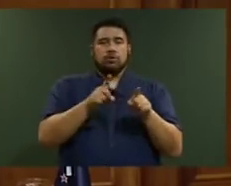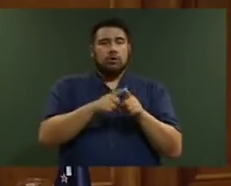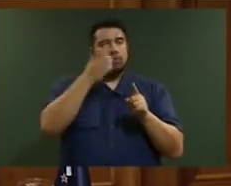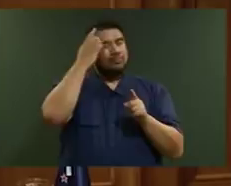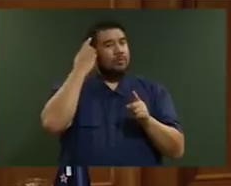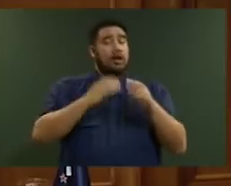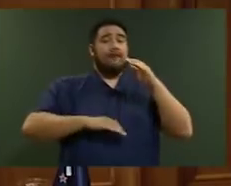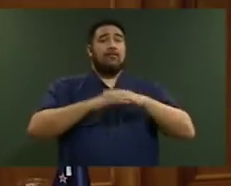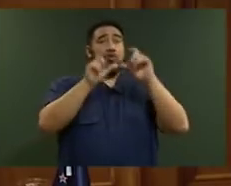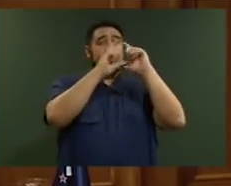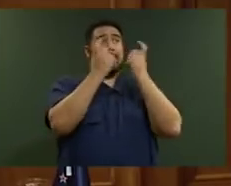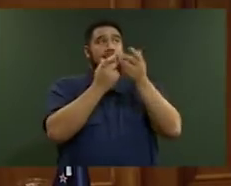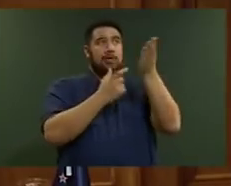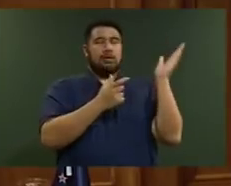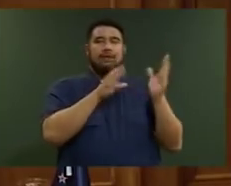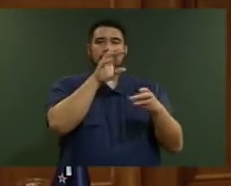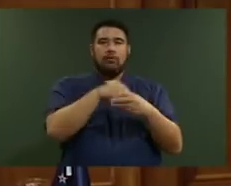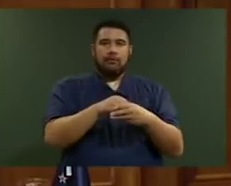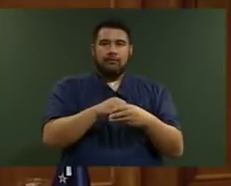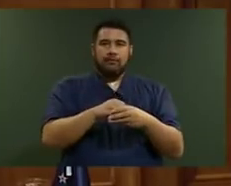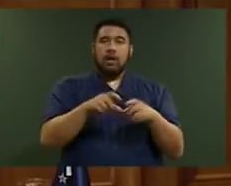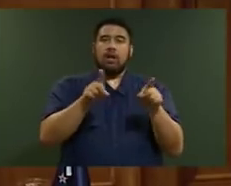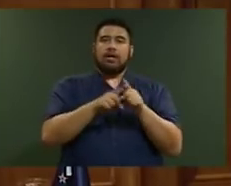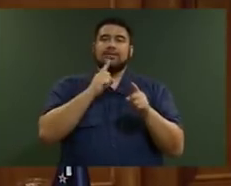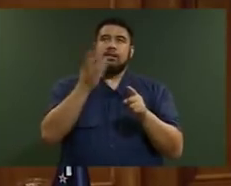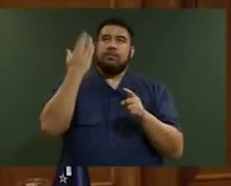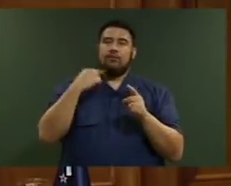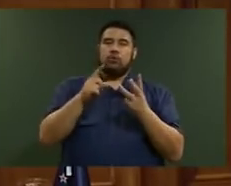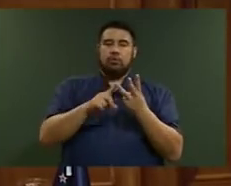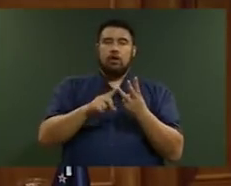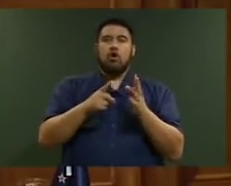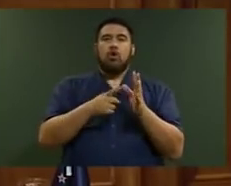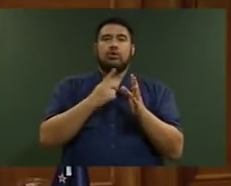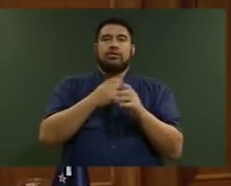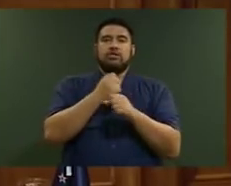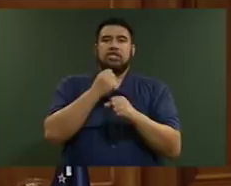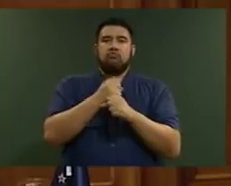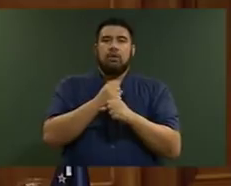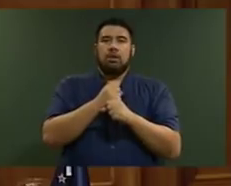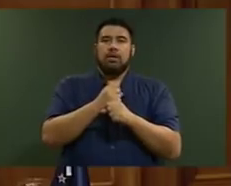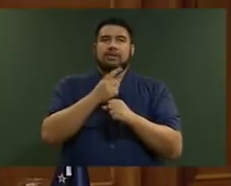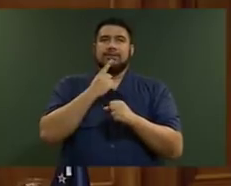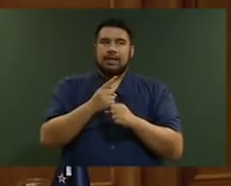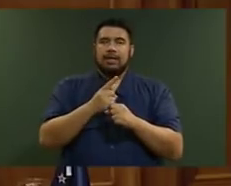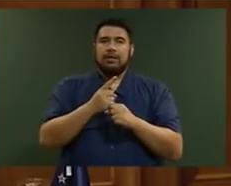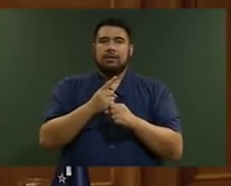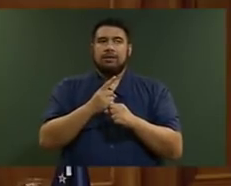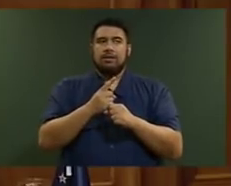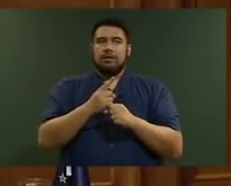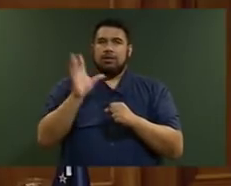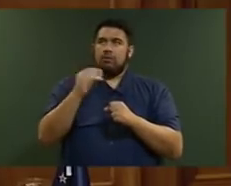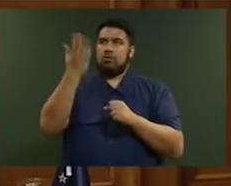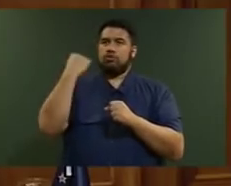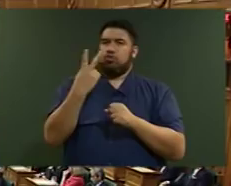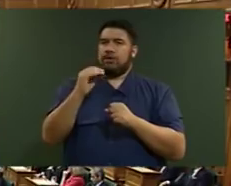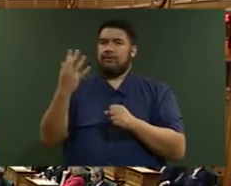Cabinet and as I said, Auditor-General criticises Government's Primary Growth Partnership, I promise not to go there. 2015.